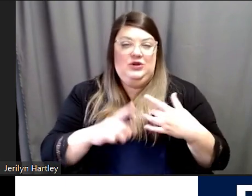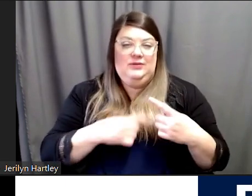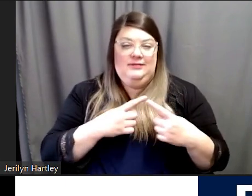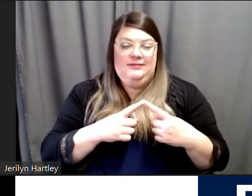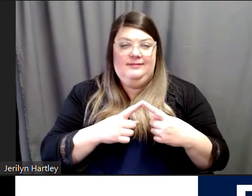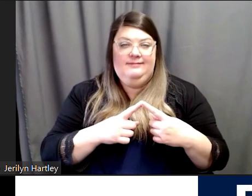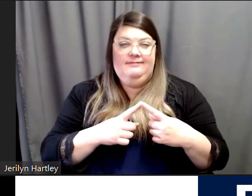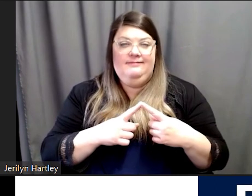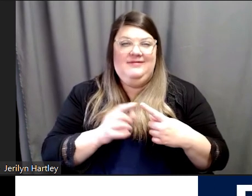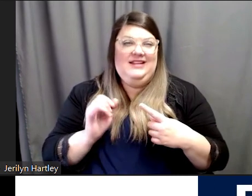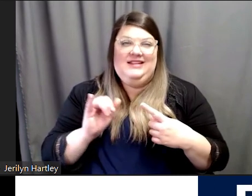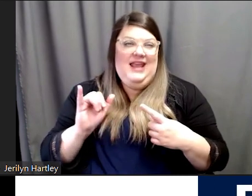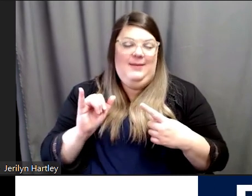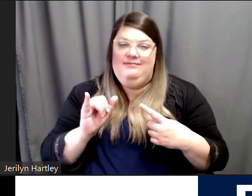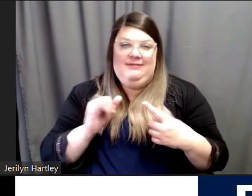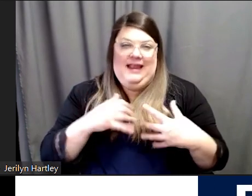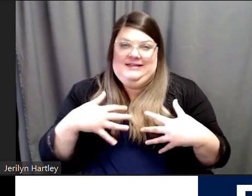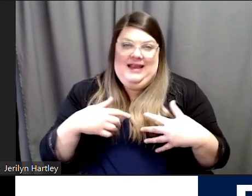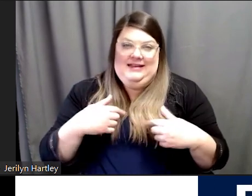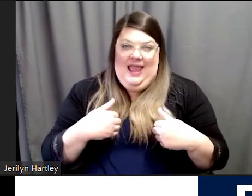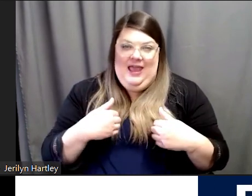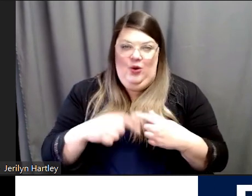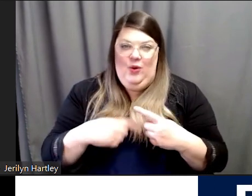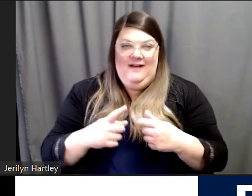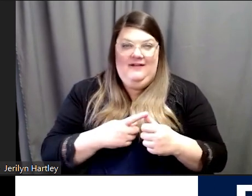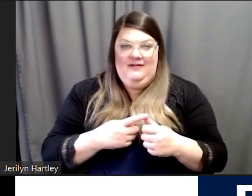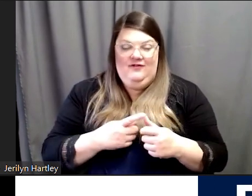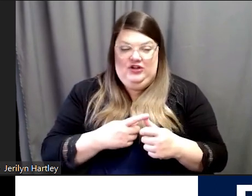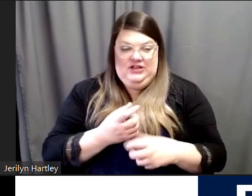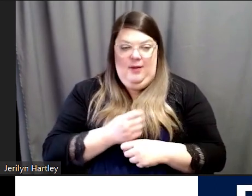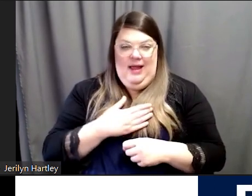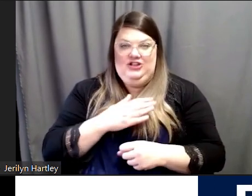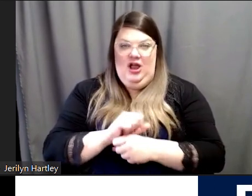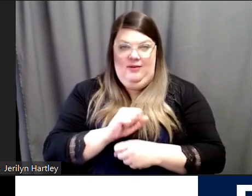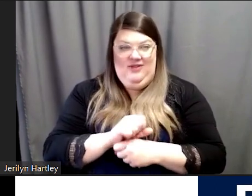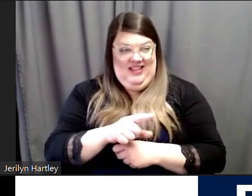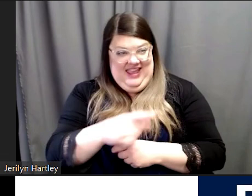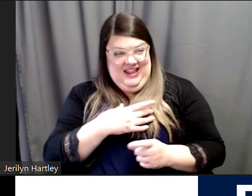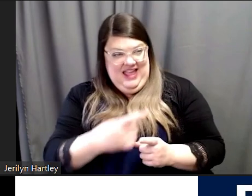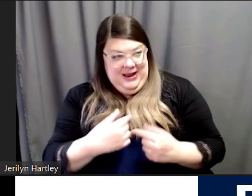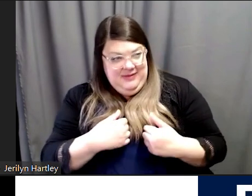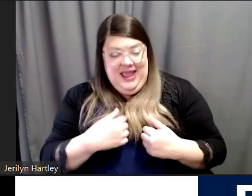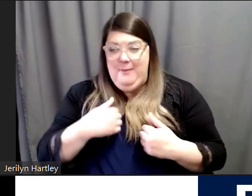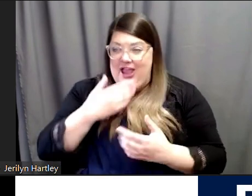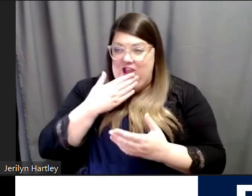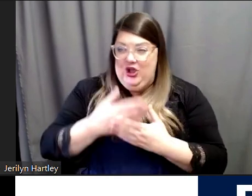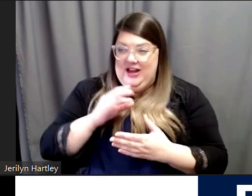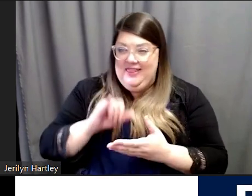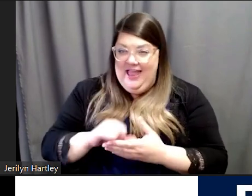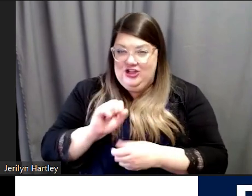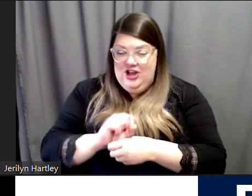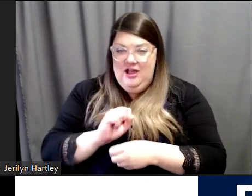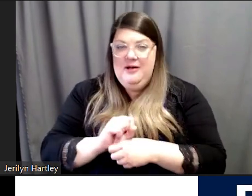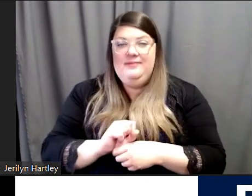I mean, the same anxieties that I had when I first, when I got my first job, are they going to like me? Am I going to be good at it? What